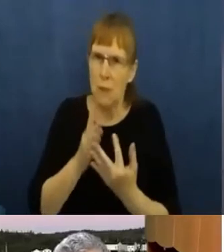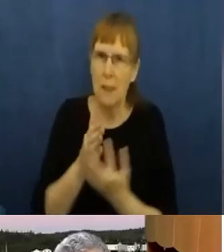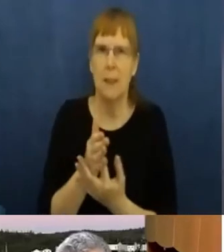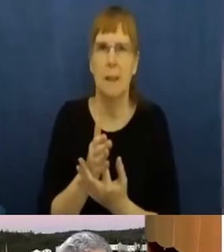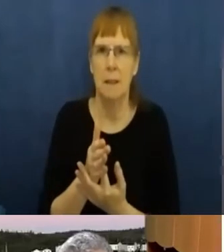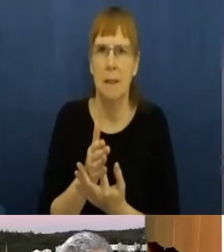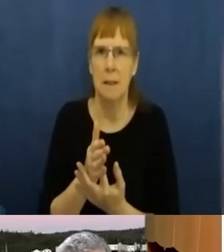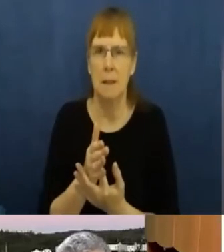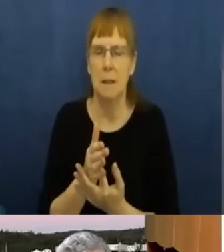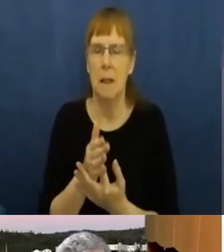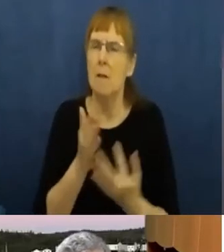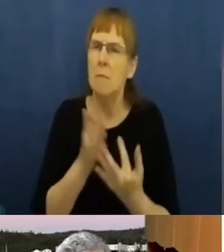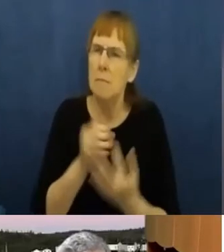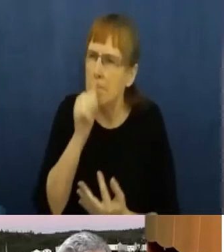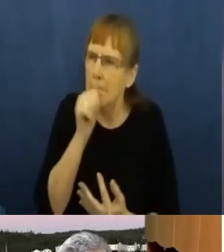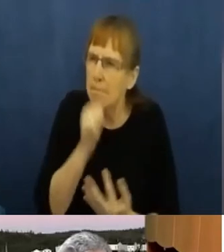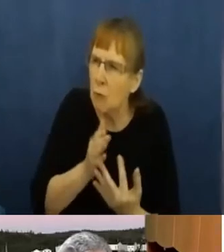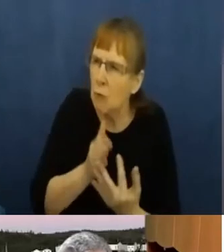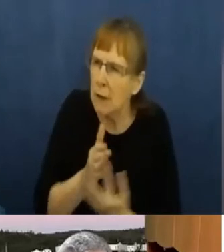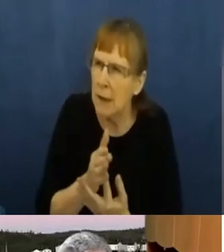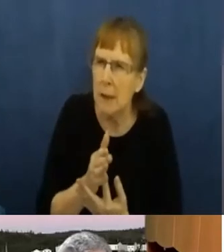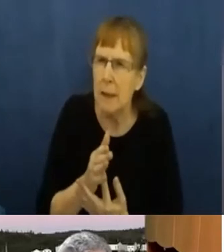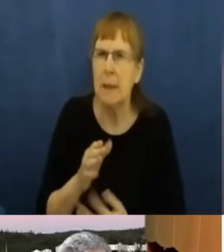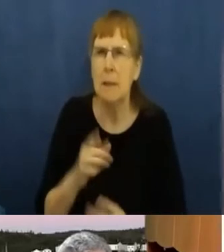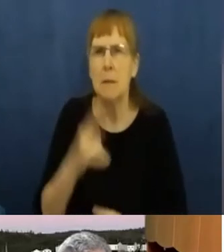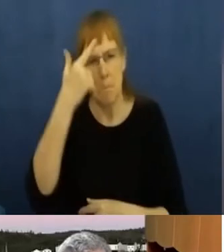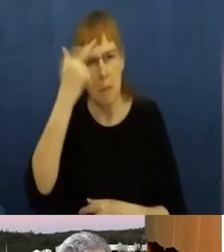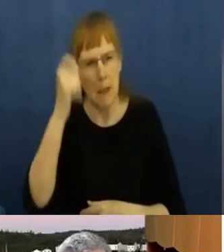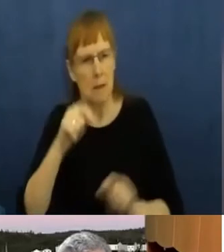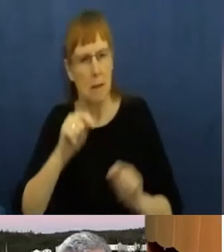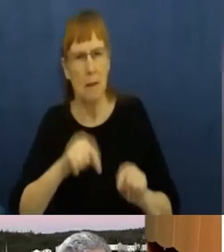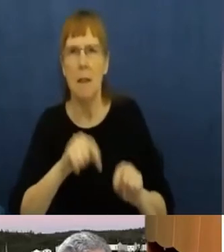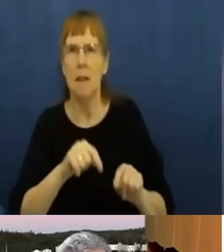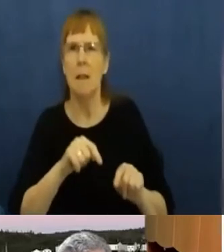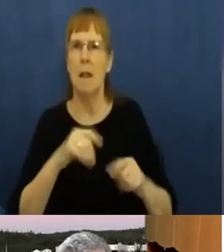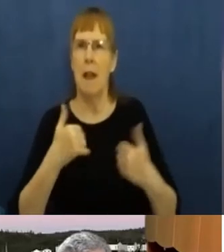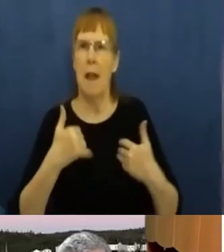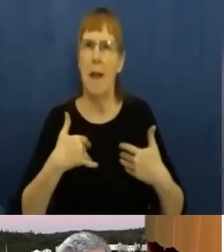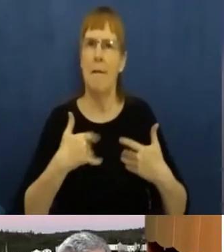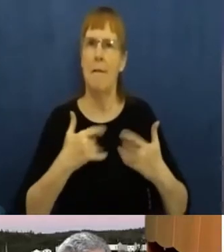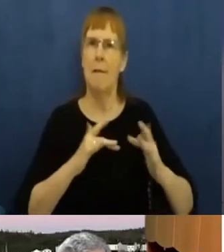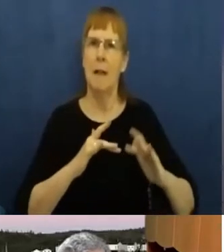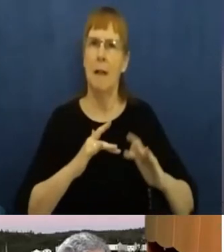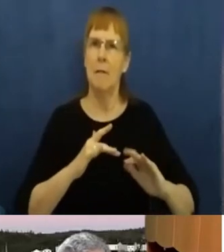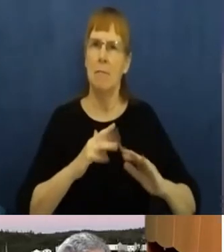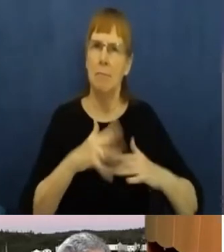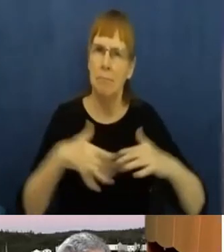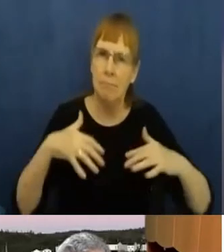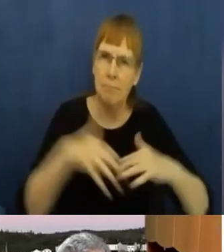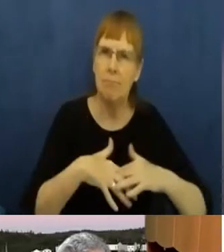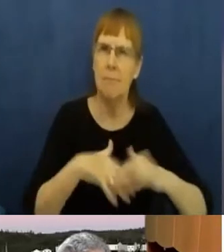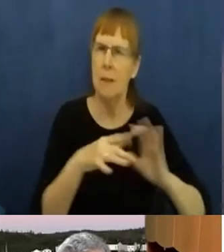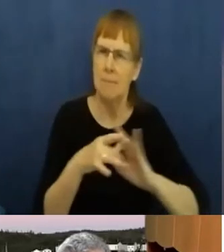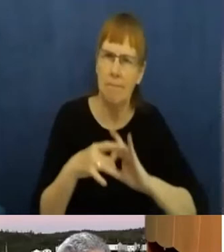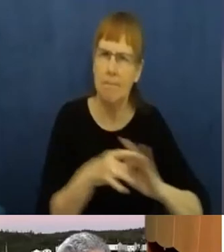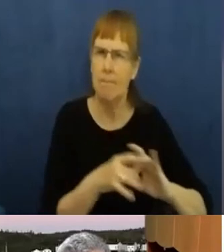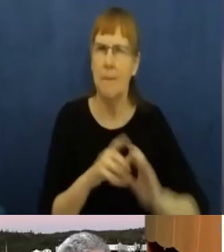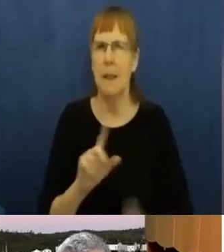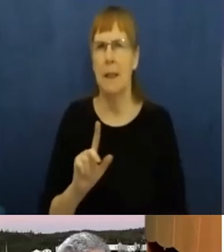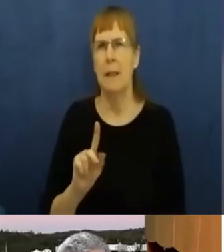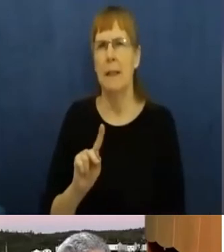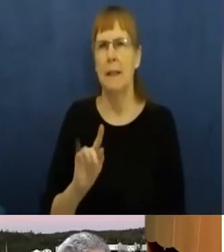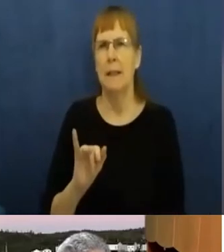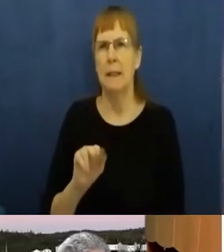interconnectedness, what the Cree elders out here would call our Wachotuan, our deep kinship with all living things.